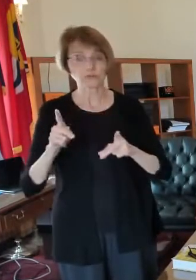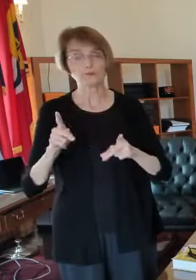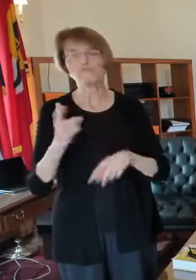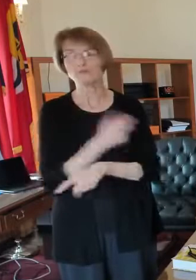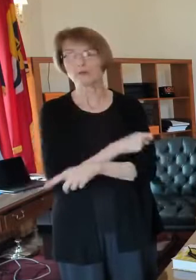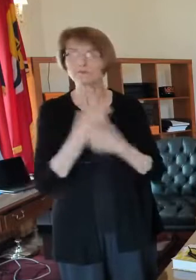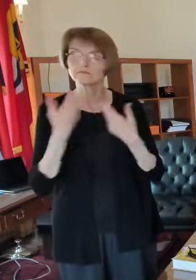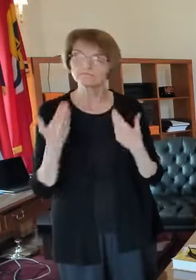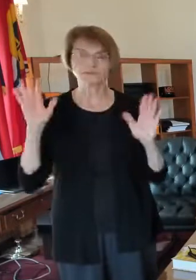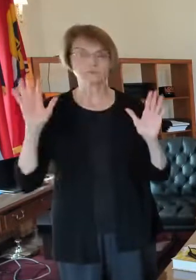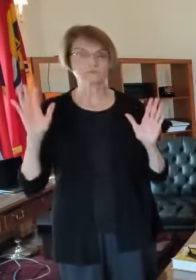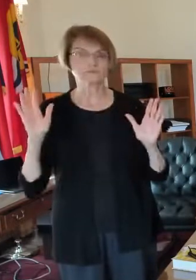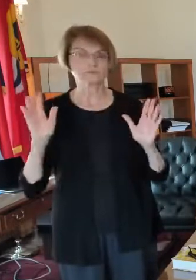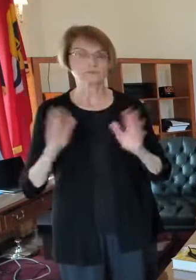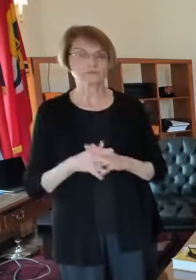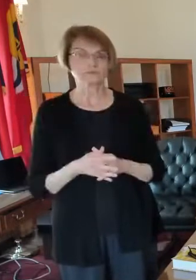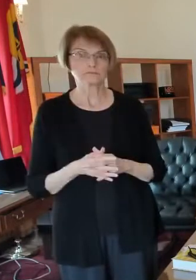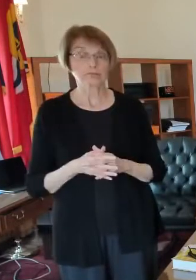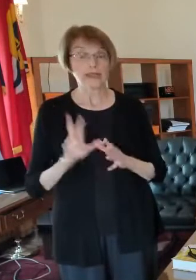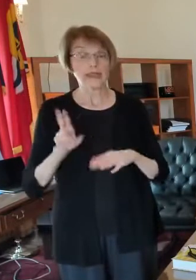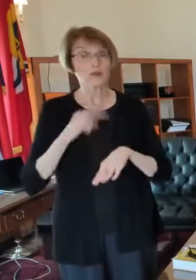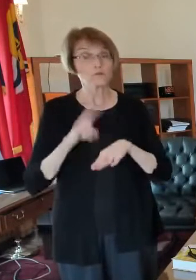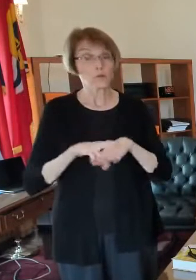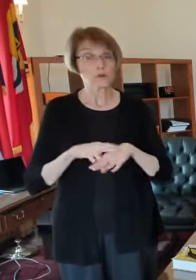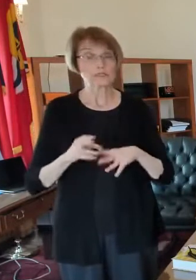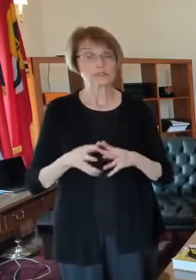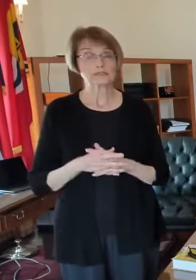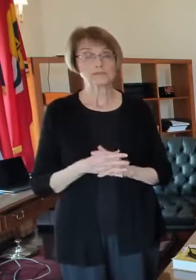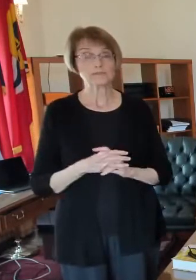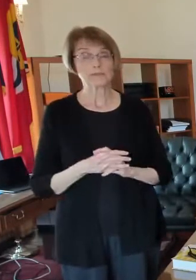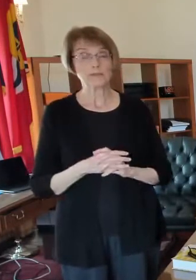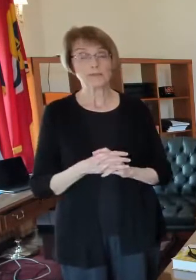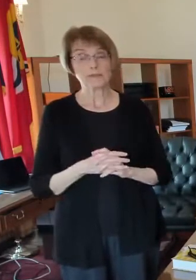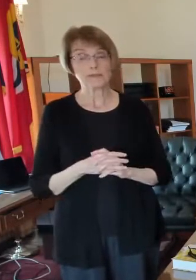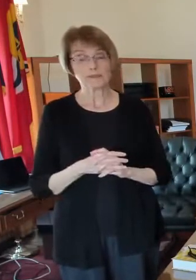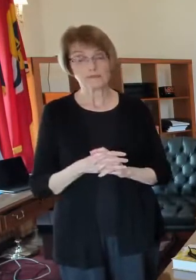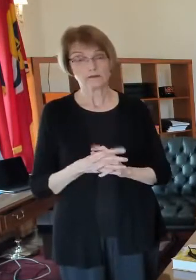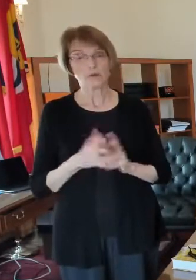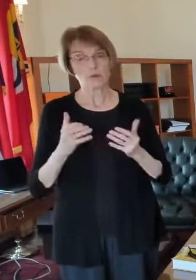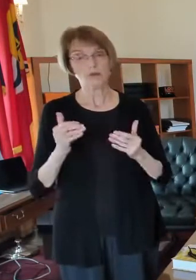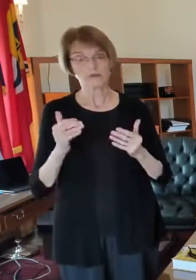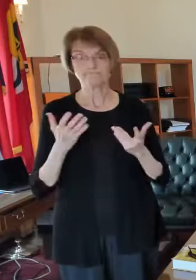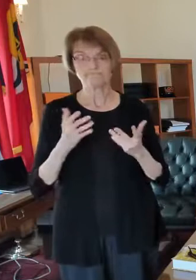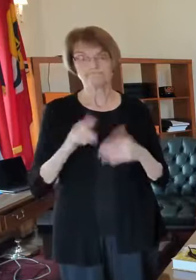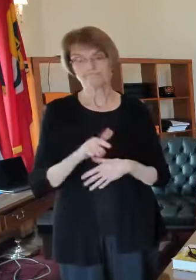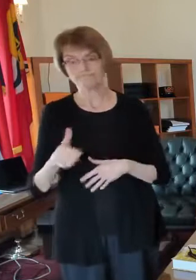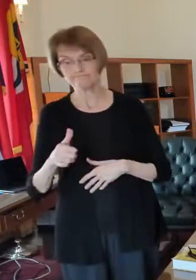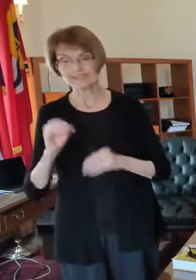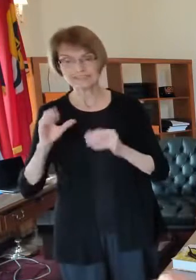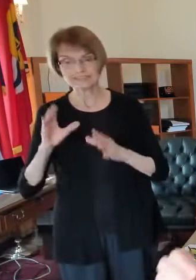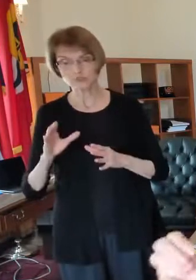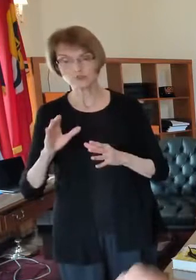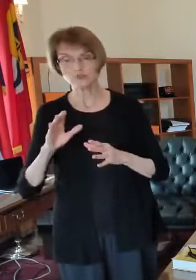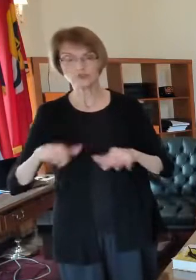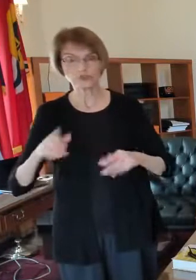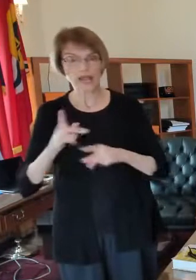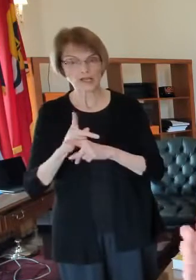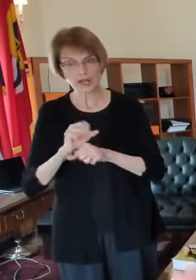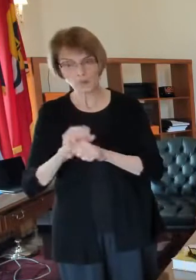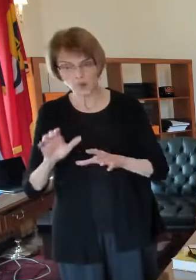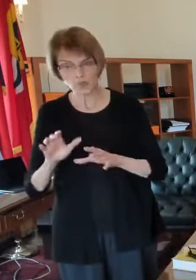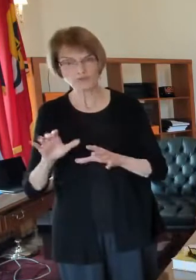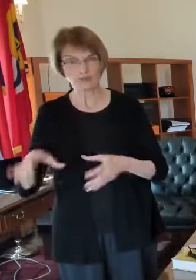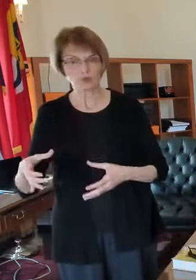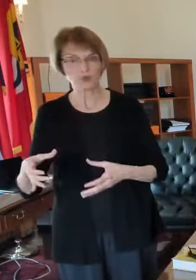vaccinated um and then of course uh we want to move on to teachers and child care workers etc